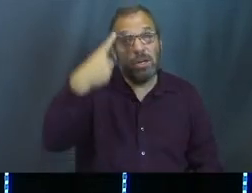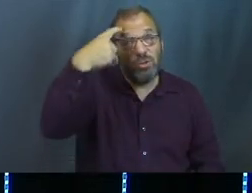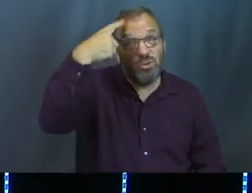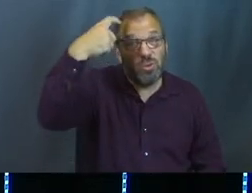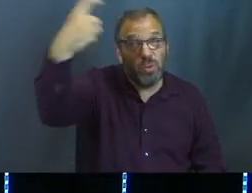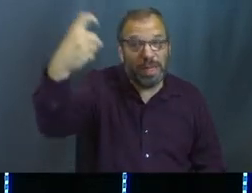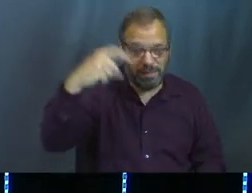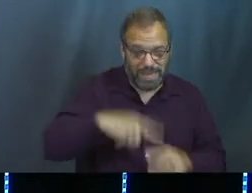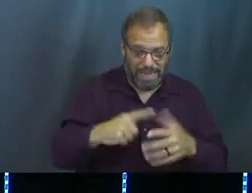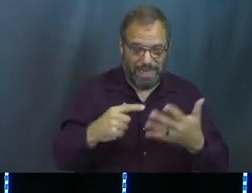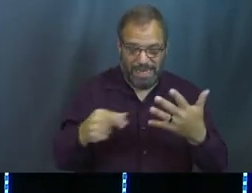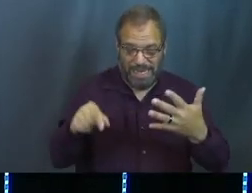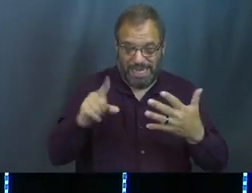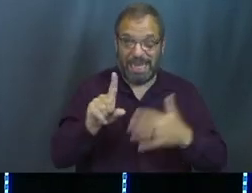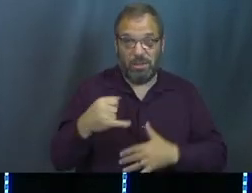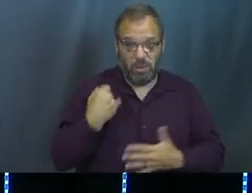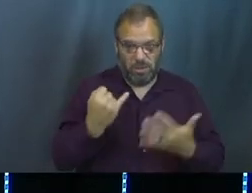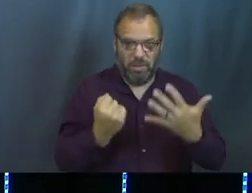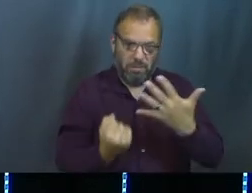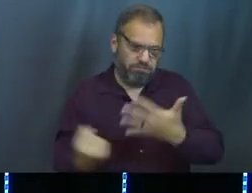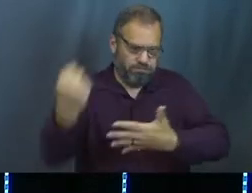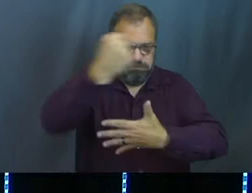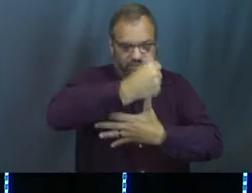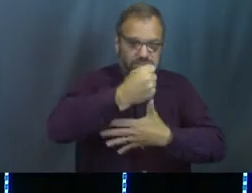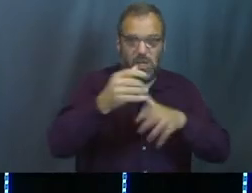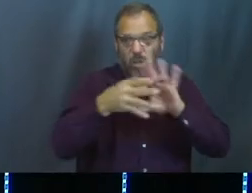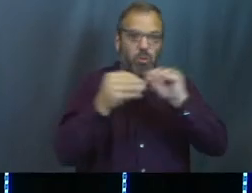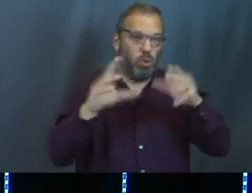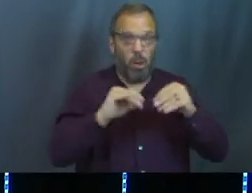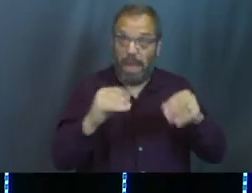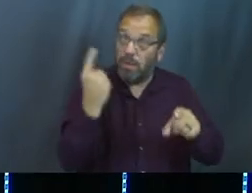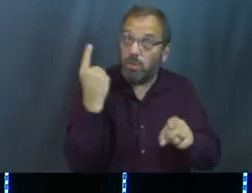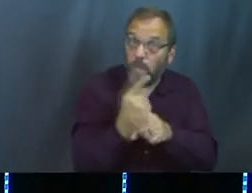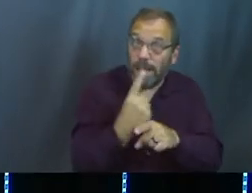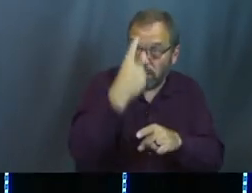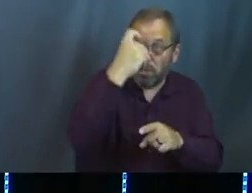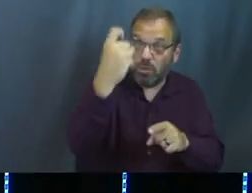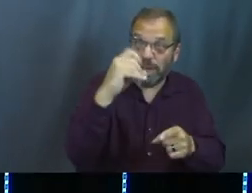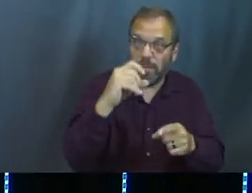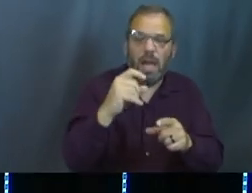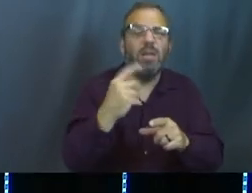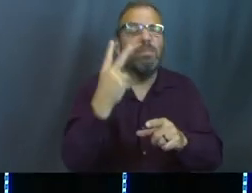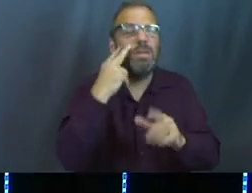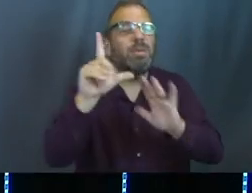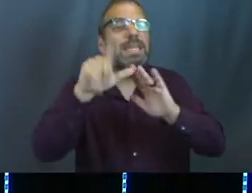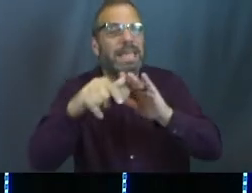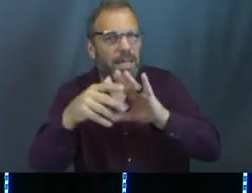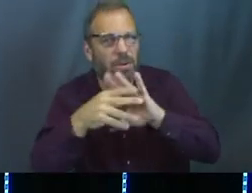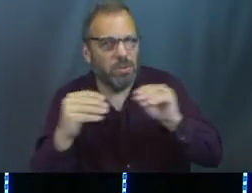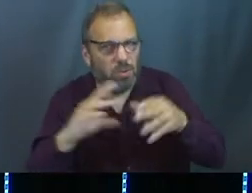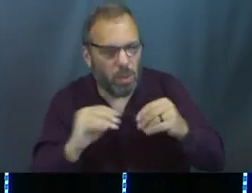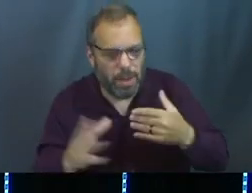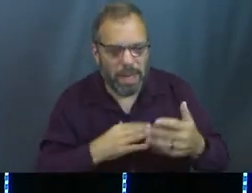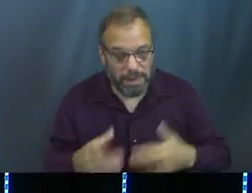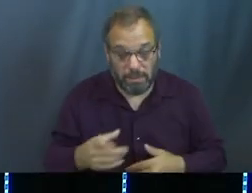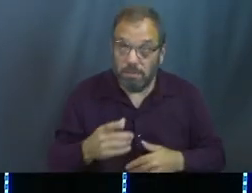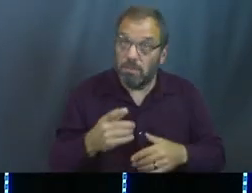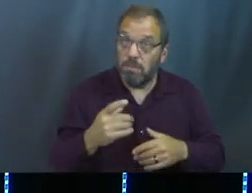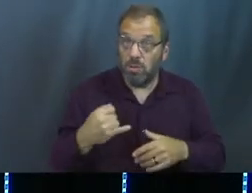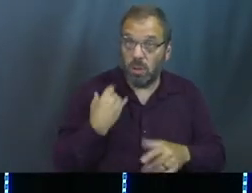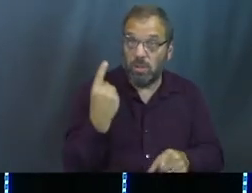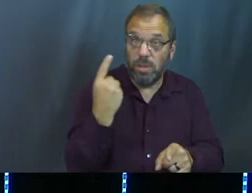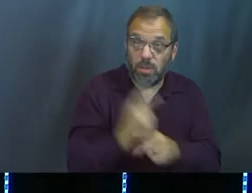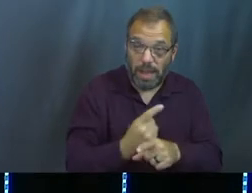dream that he was above them, right? And he told him about it, he was actually correct in his dream, and you just won't see that till later, but he was right.